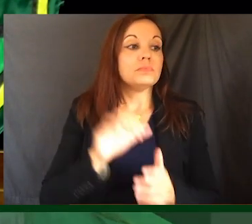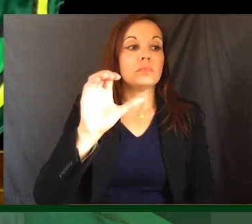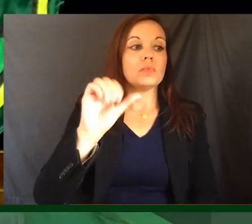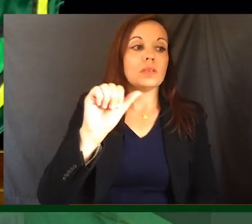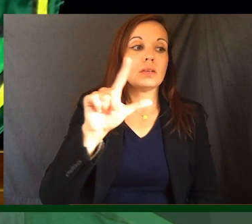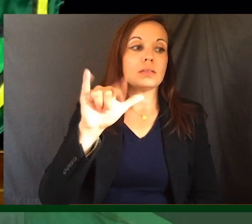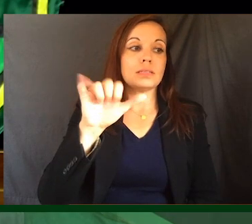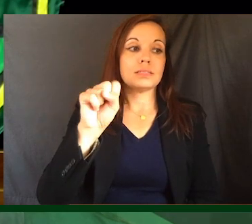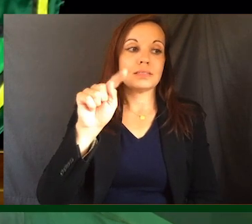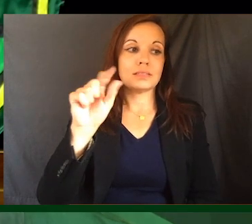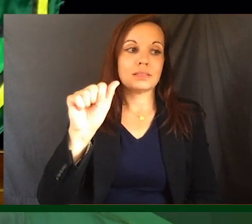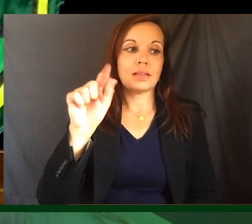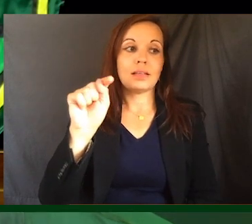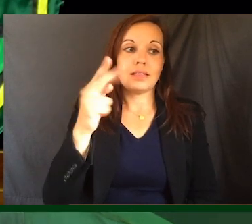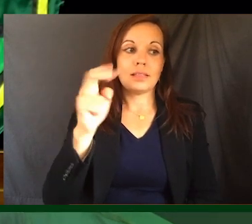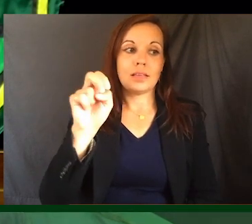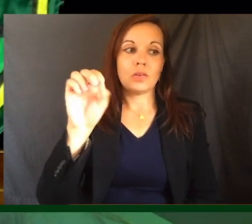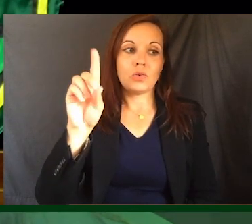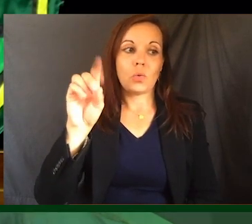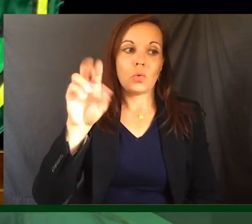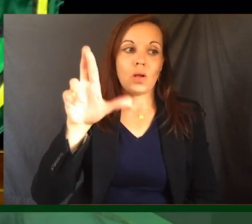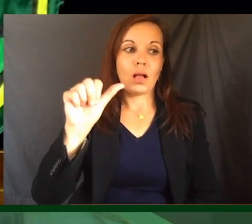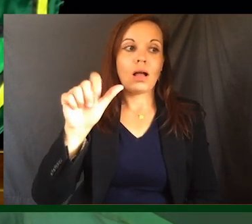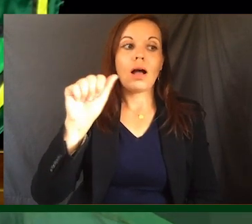Calista Theodore Alem.